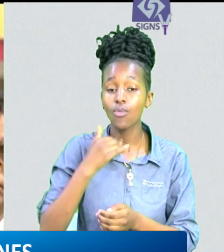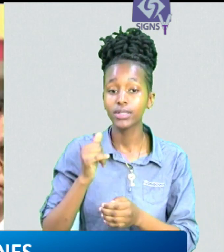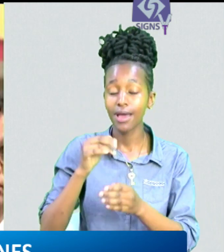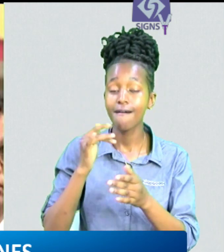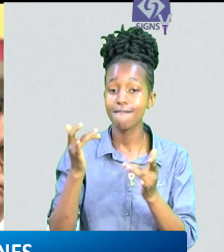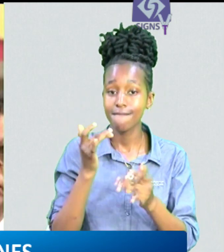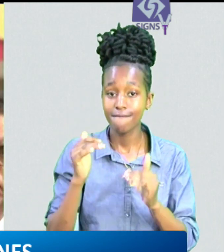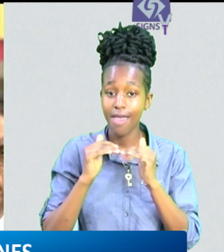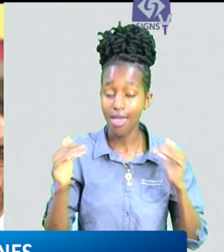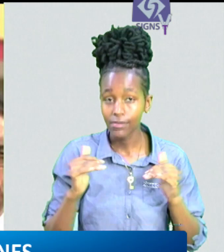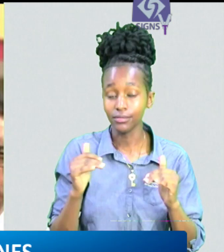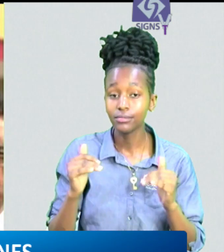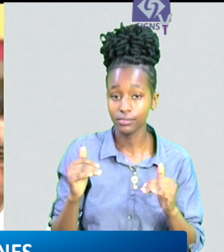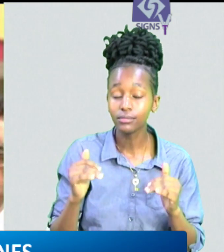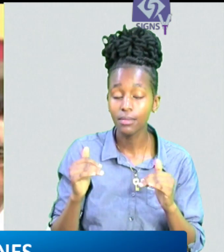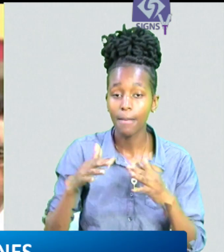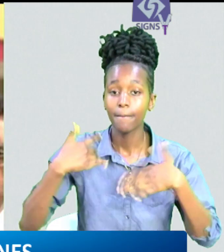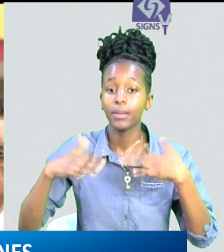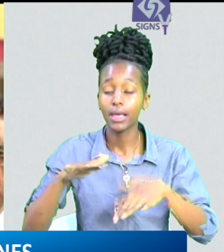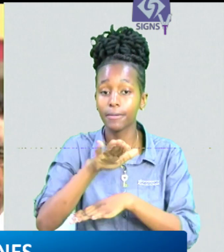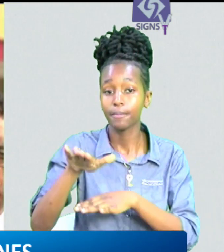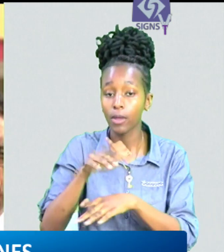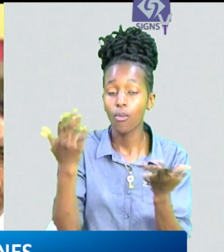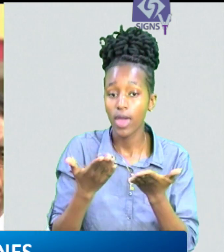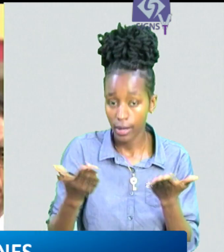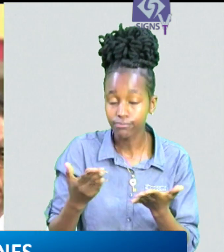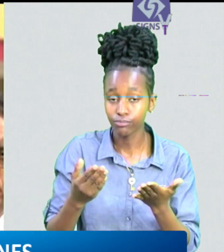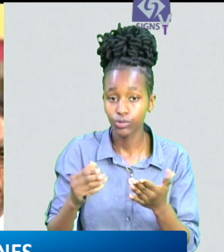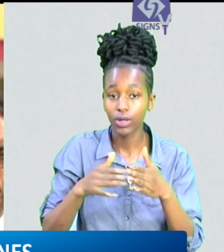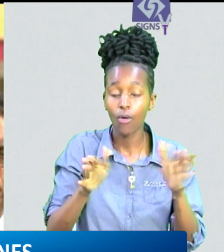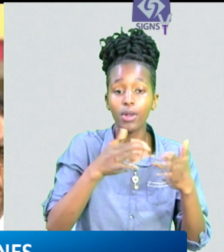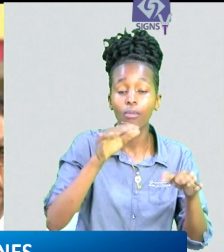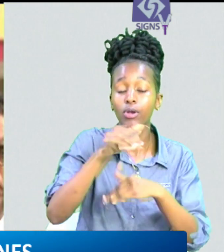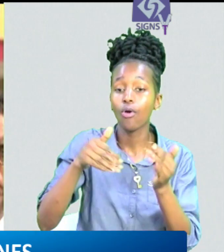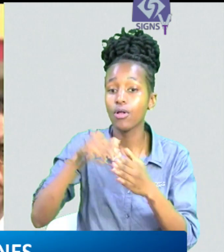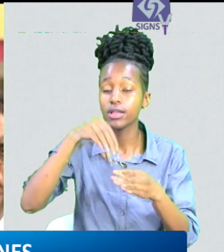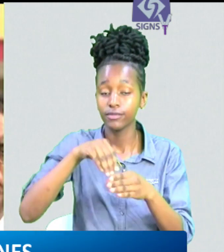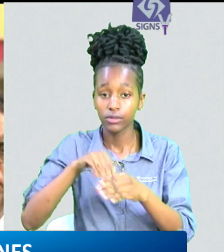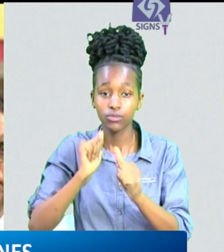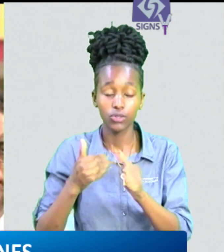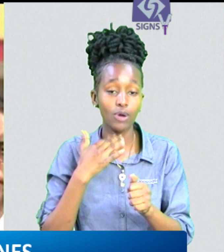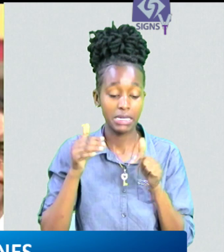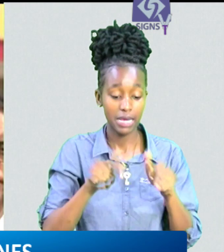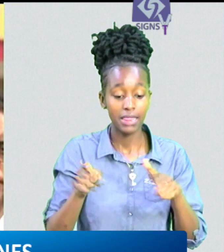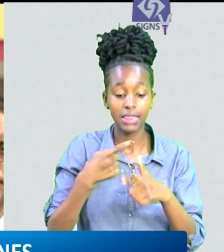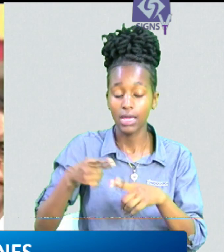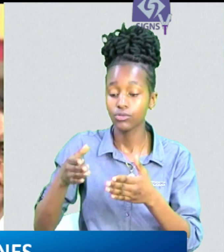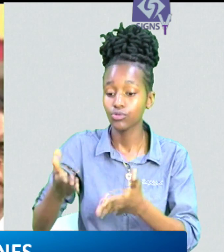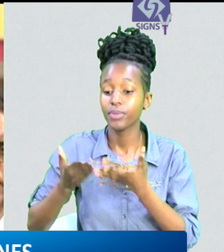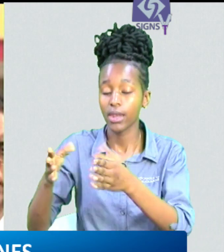for our countries to access the investment needed to unlock the potential and translate it into opportunities